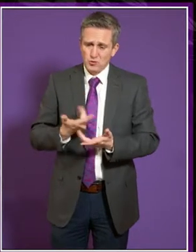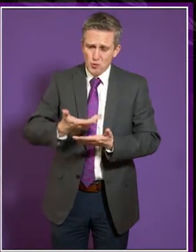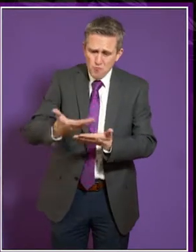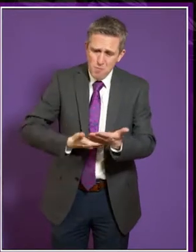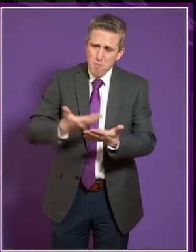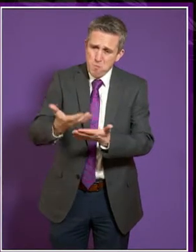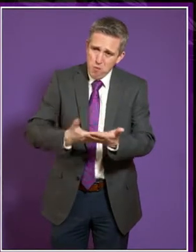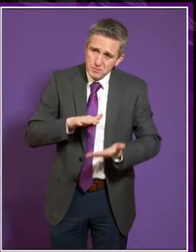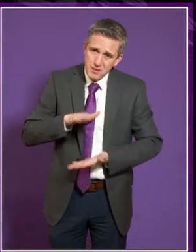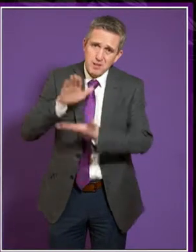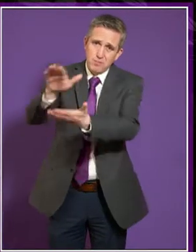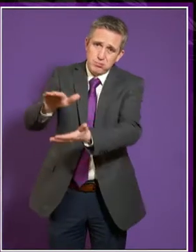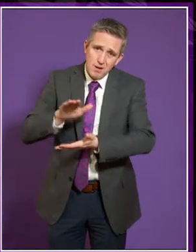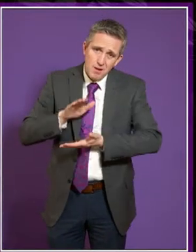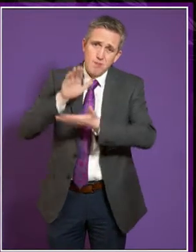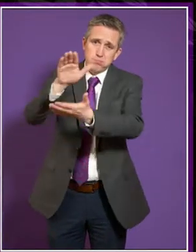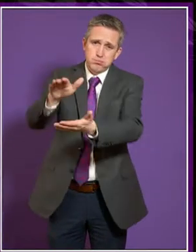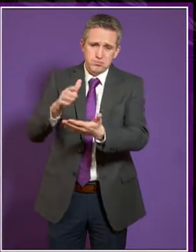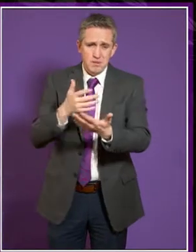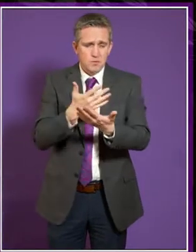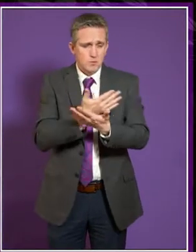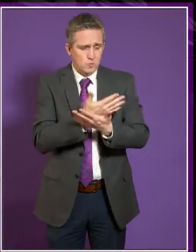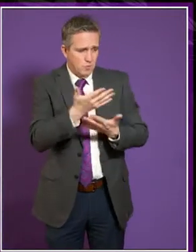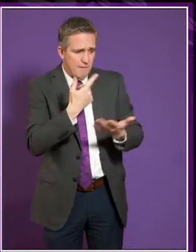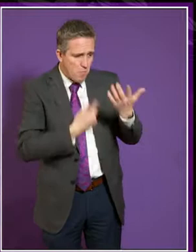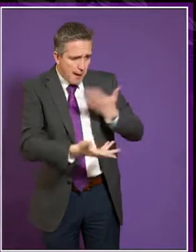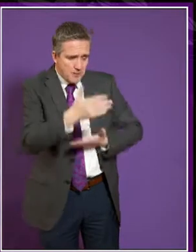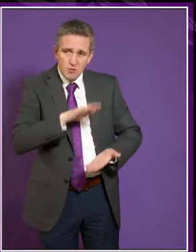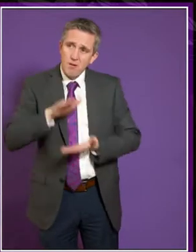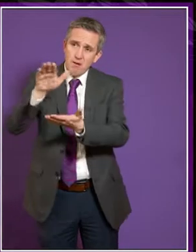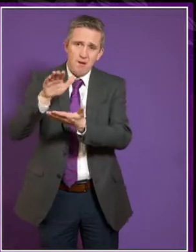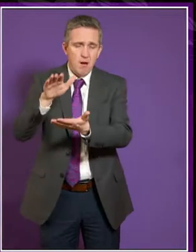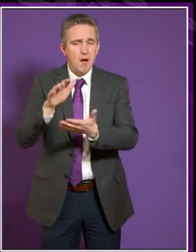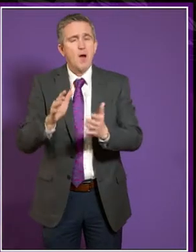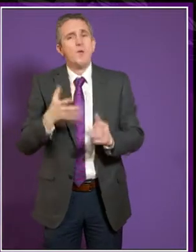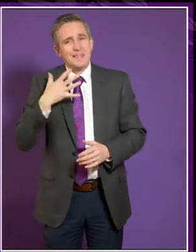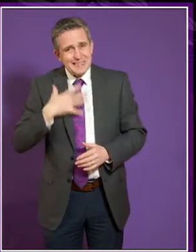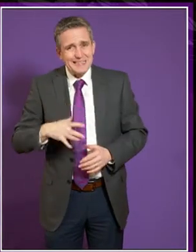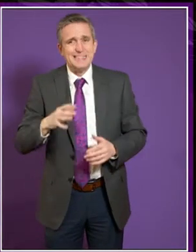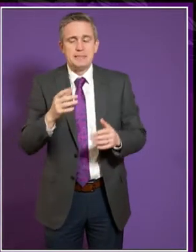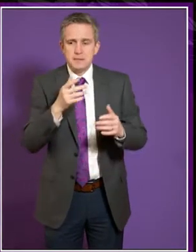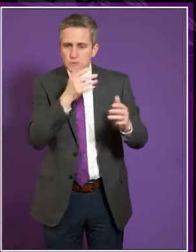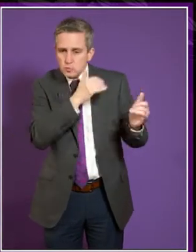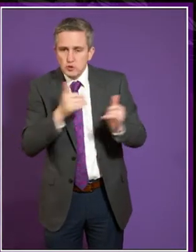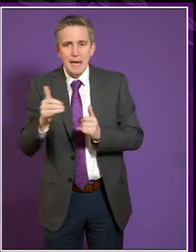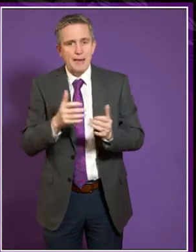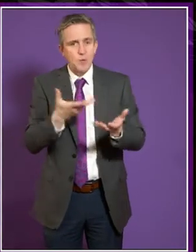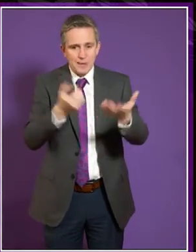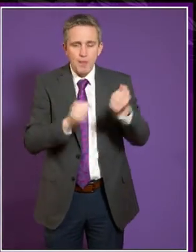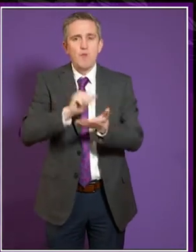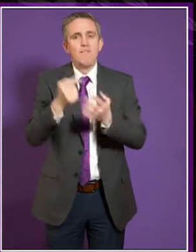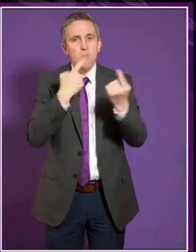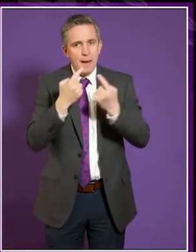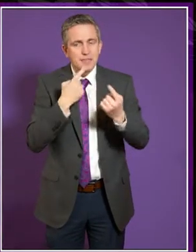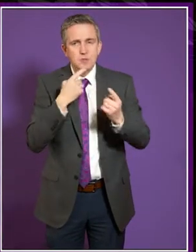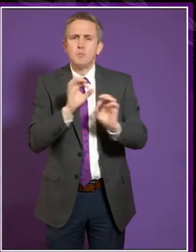and the amount of separate reports on separate groups. We always need to keep an eye on that to make sure that we're not overburdening institutions. But we